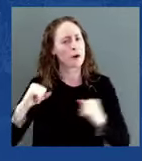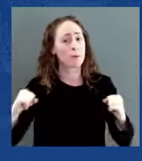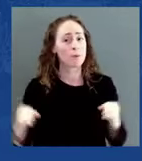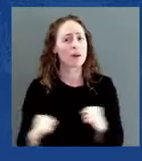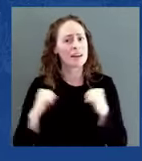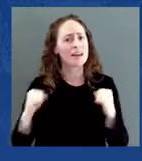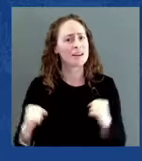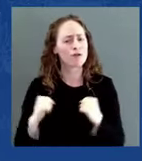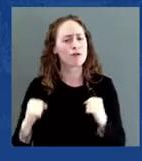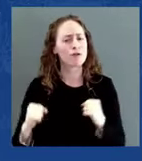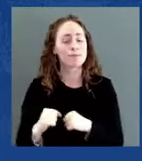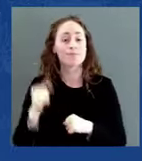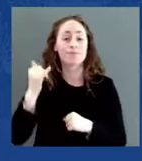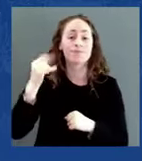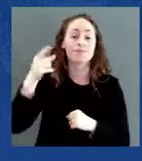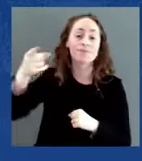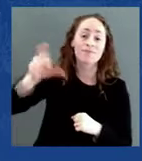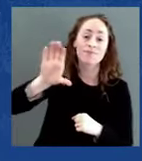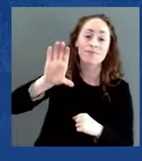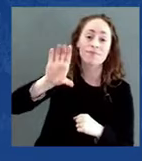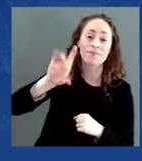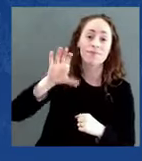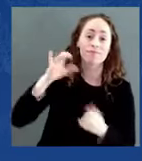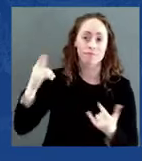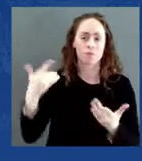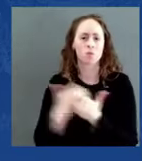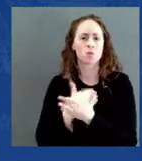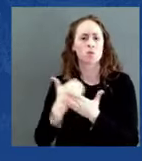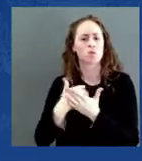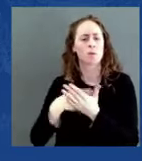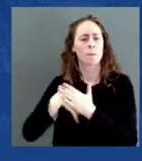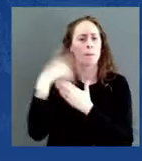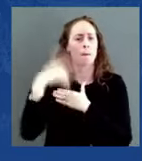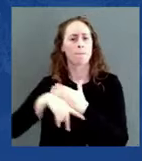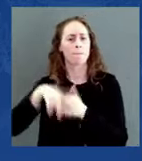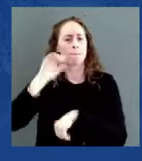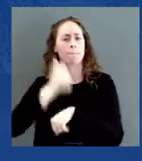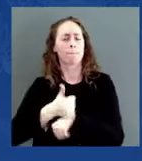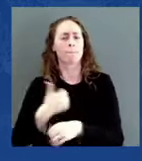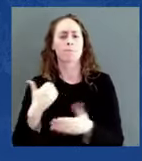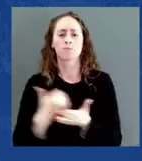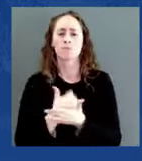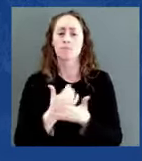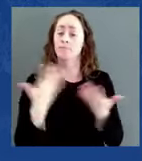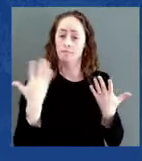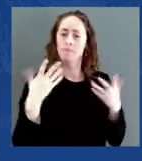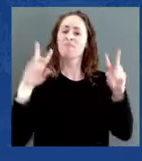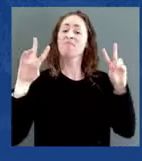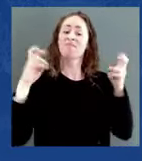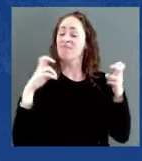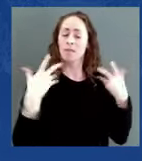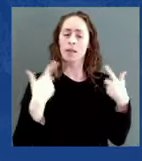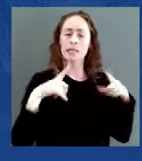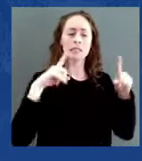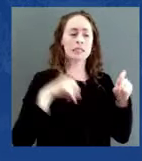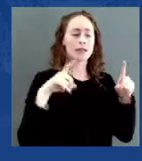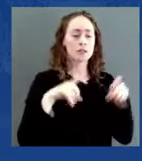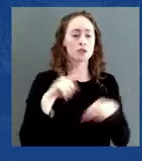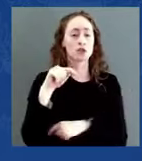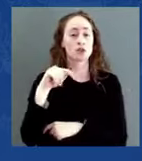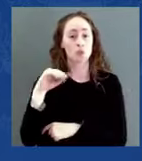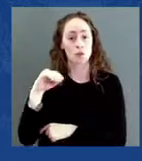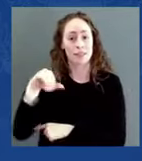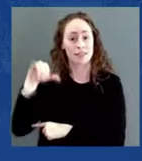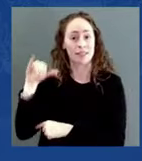stay test to stay policies, which could allow students to stay in a classroom and be tested frequently when